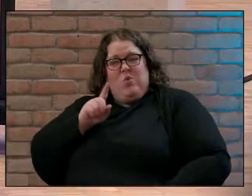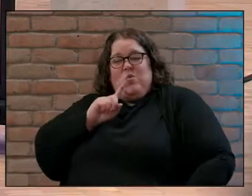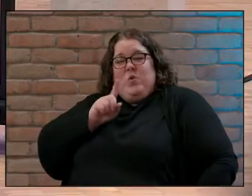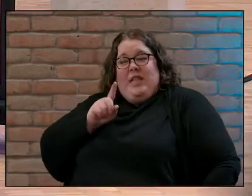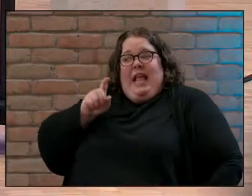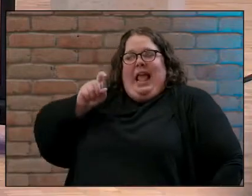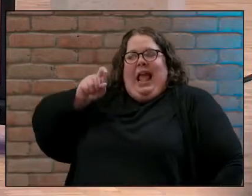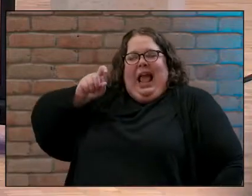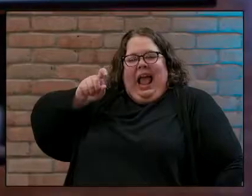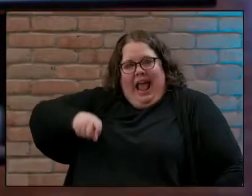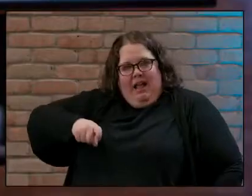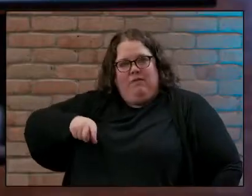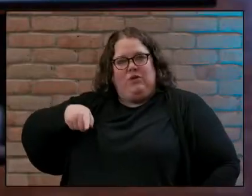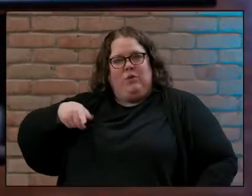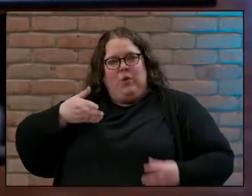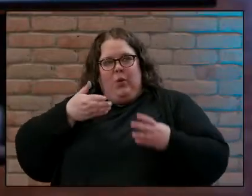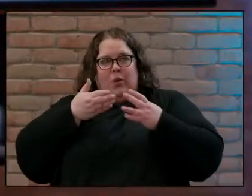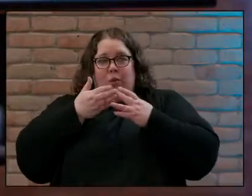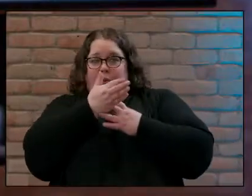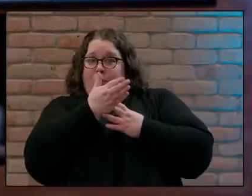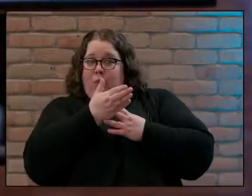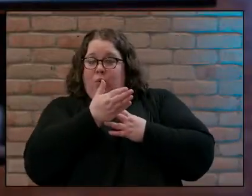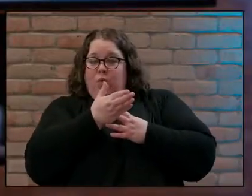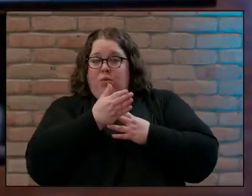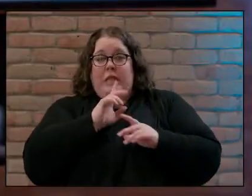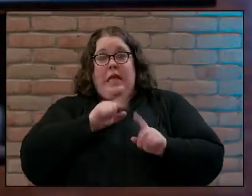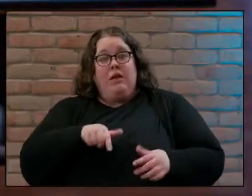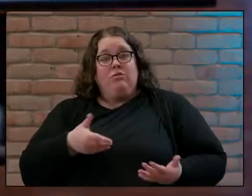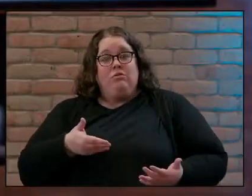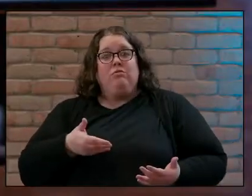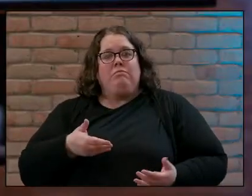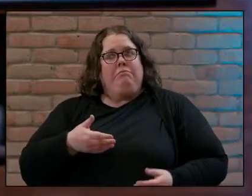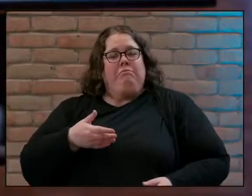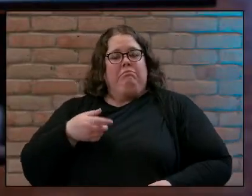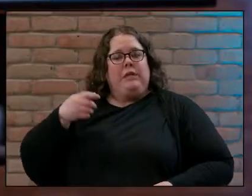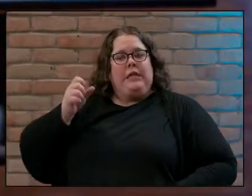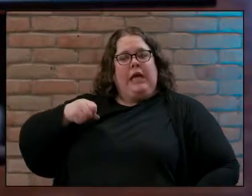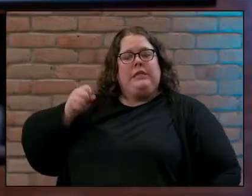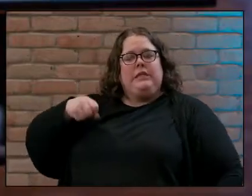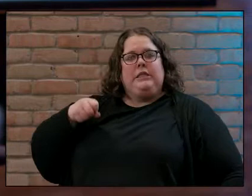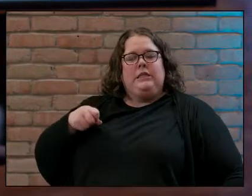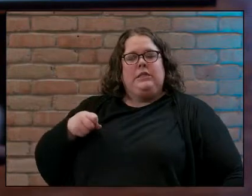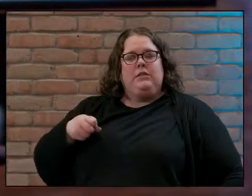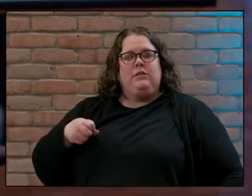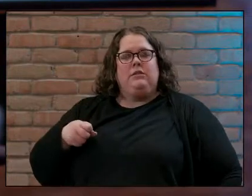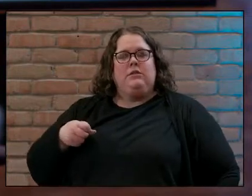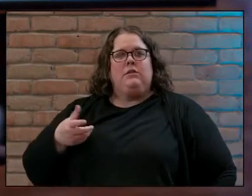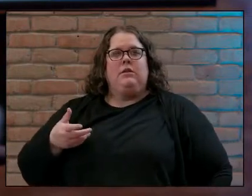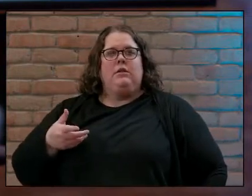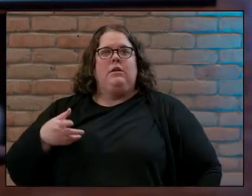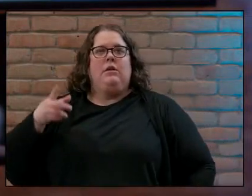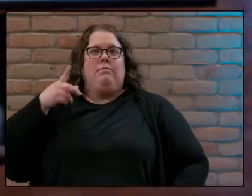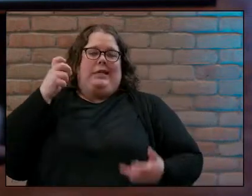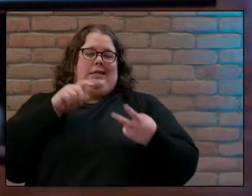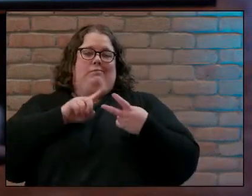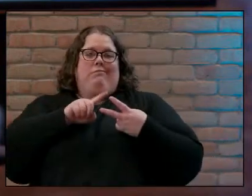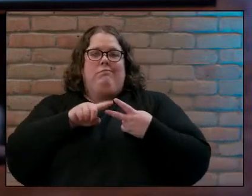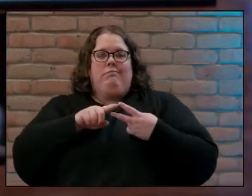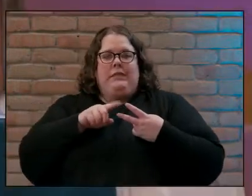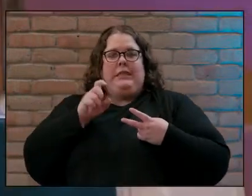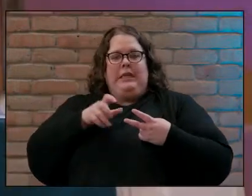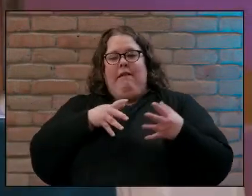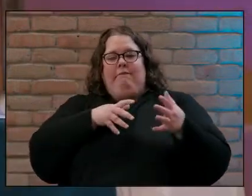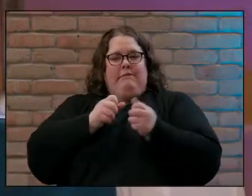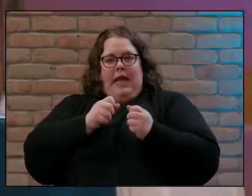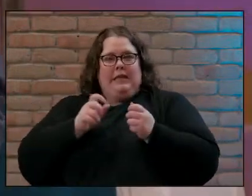really have to go through the answer I think is yes but not just because of making a quick trip I think